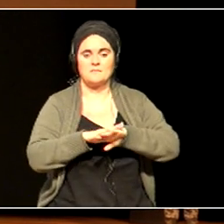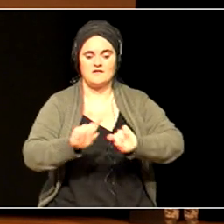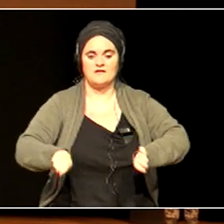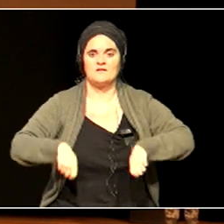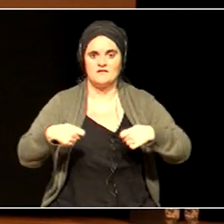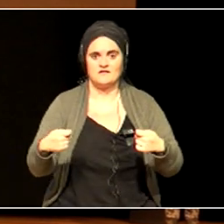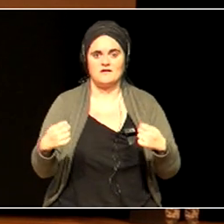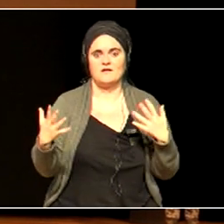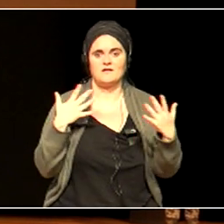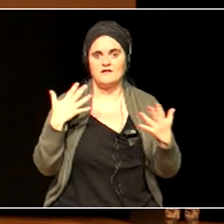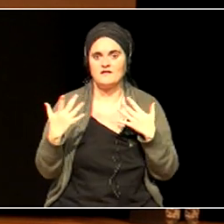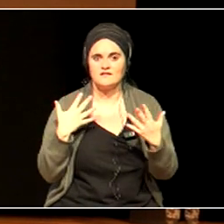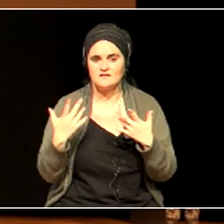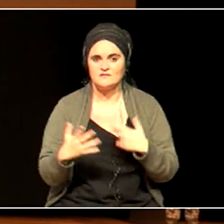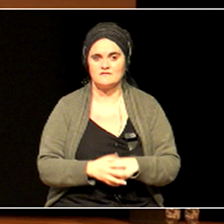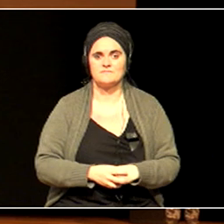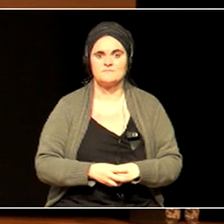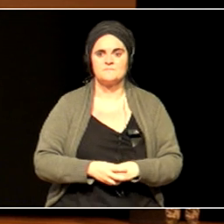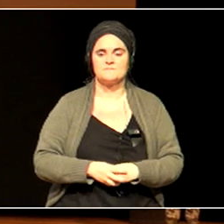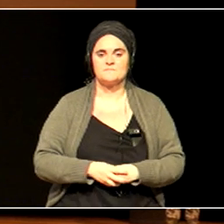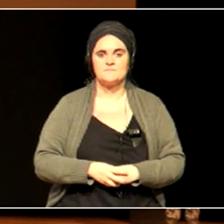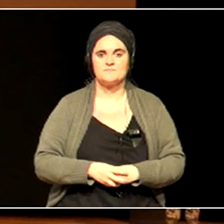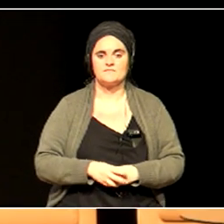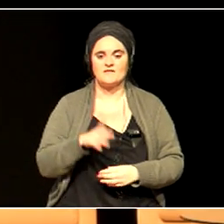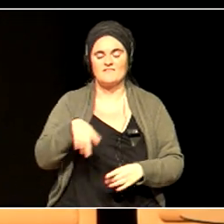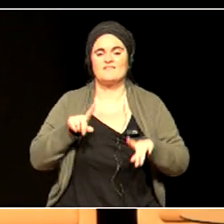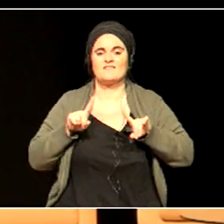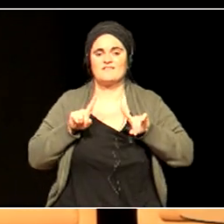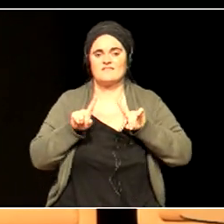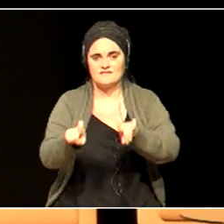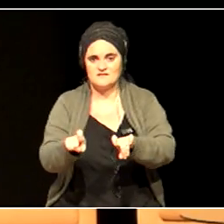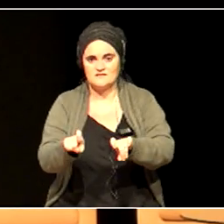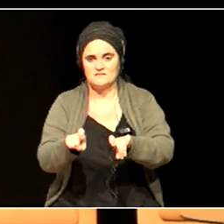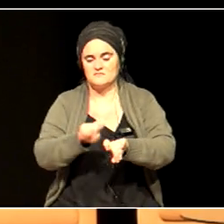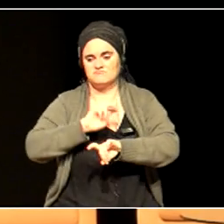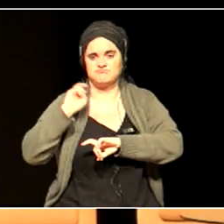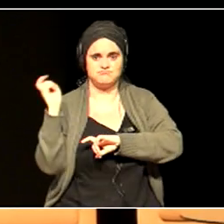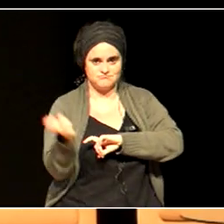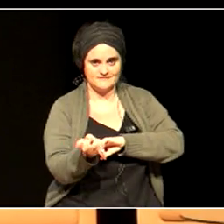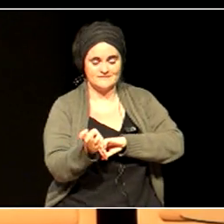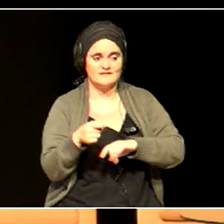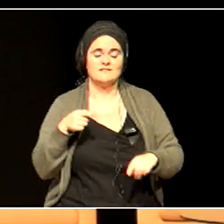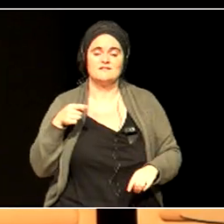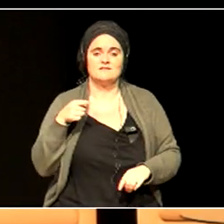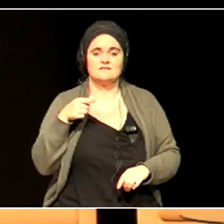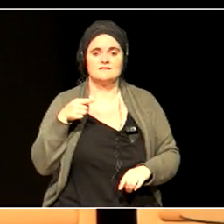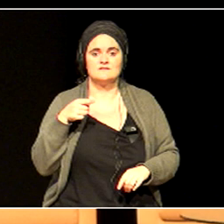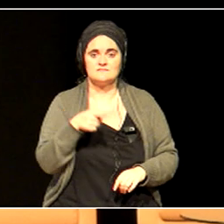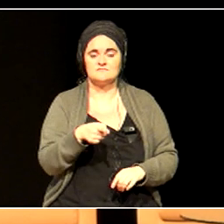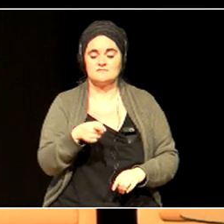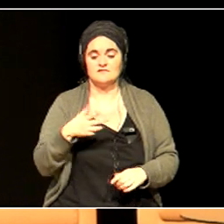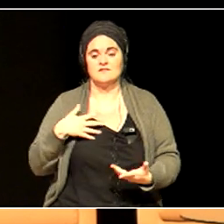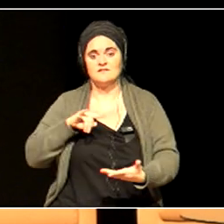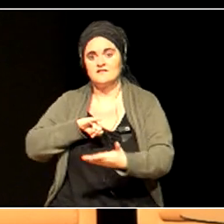on. So in our system, there is a way of